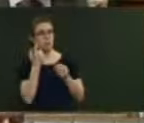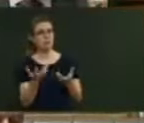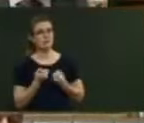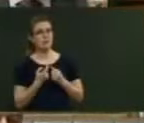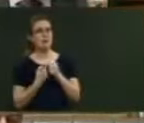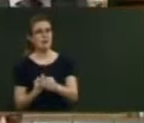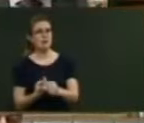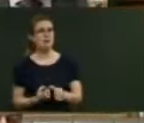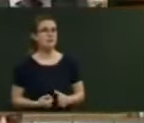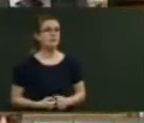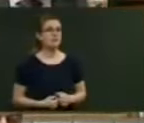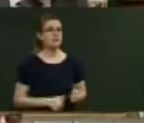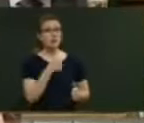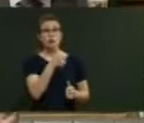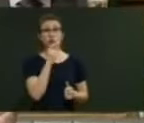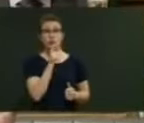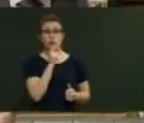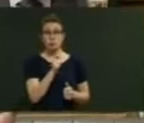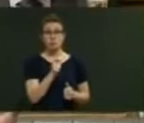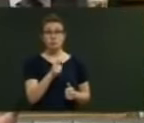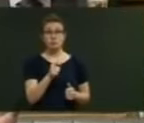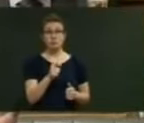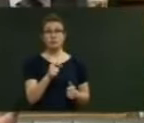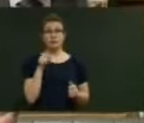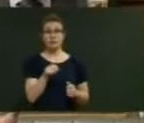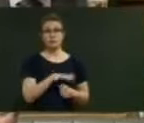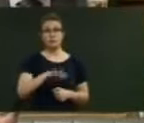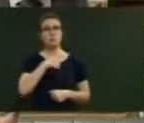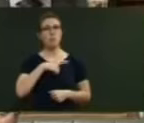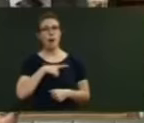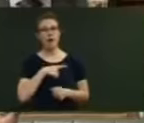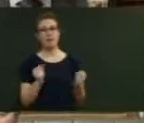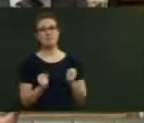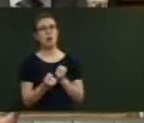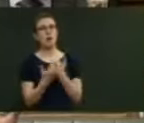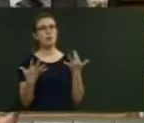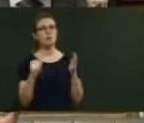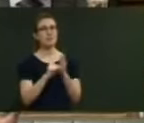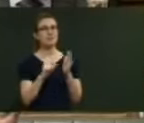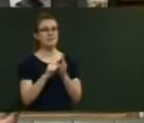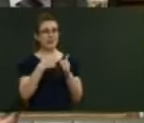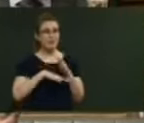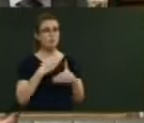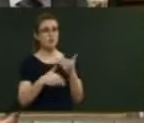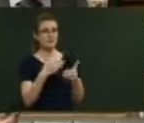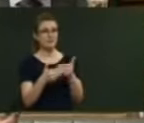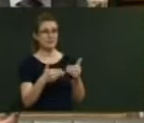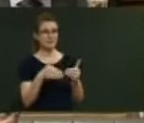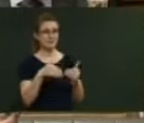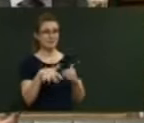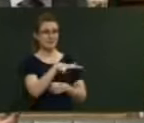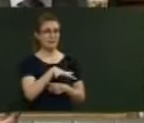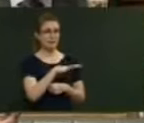the point I was making is there is good news for the member in this regard. There's significant investment in the processing sector, such as by Oji that I mentioned.